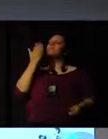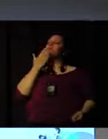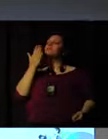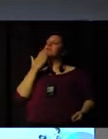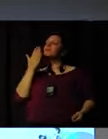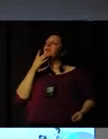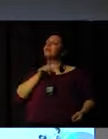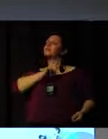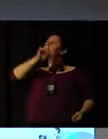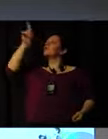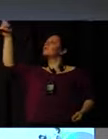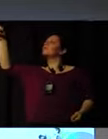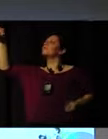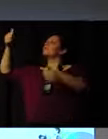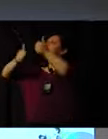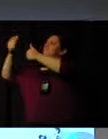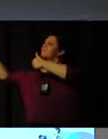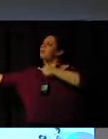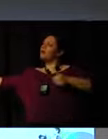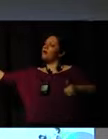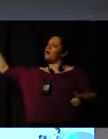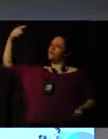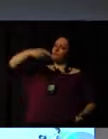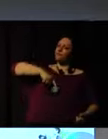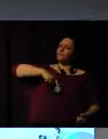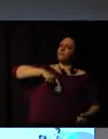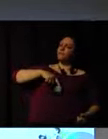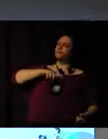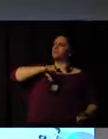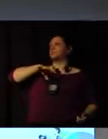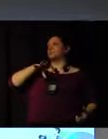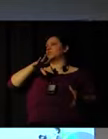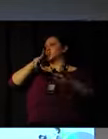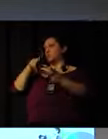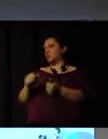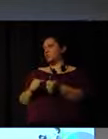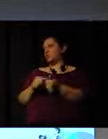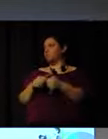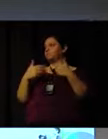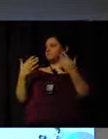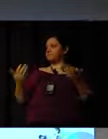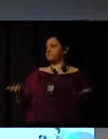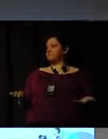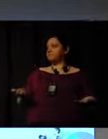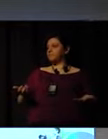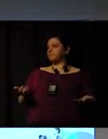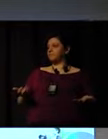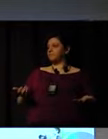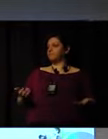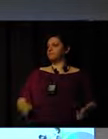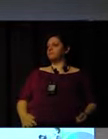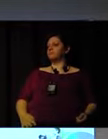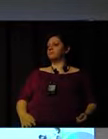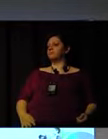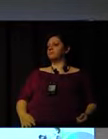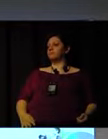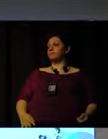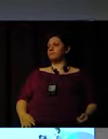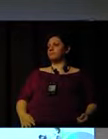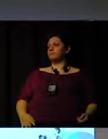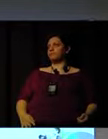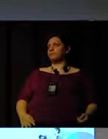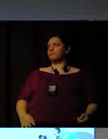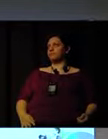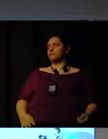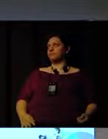the airports, the tourism part, the facilities, to go to the stadiums and back, all